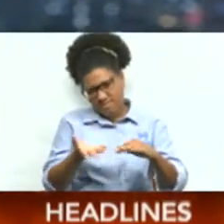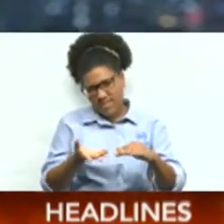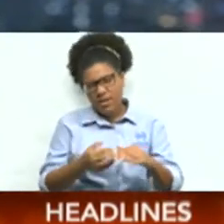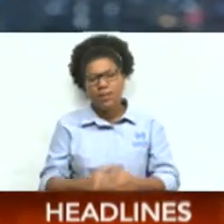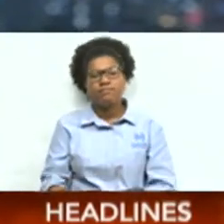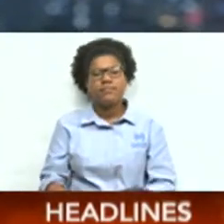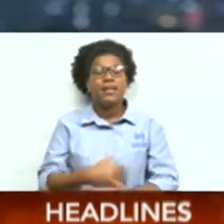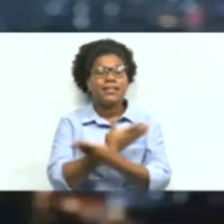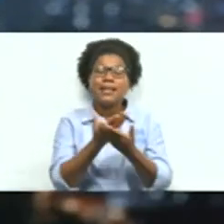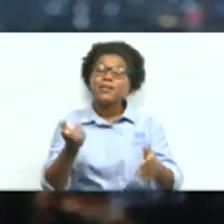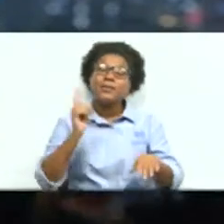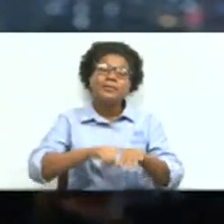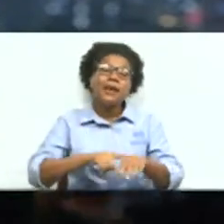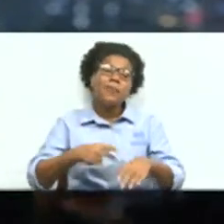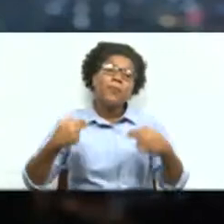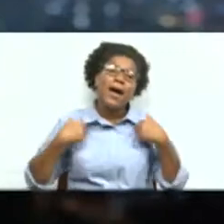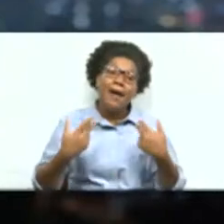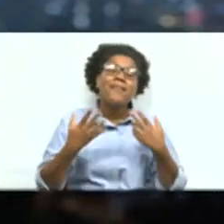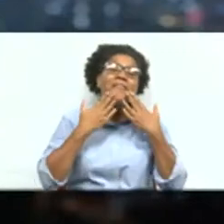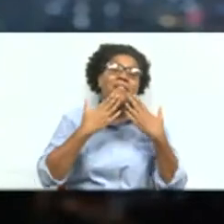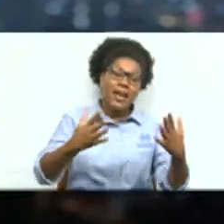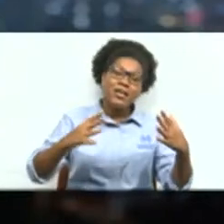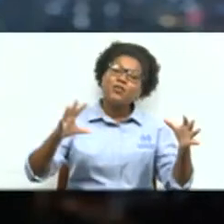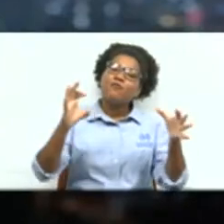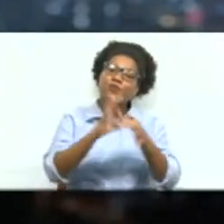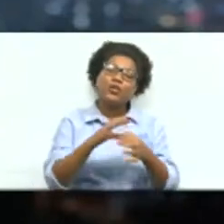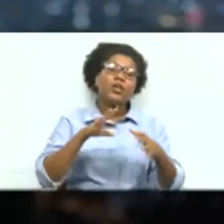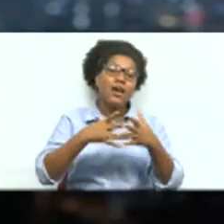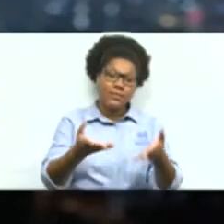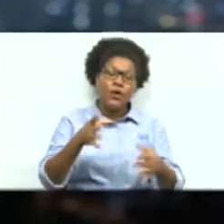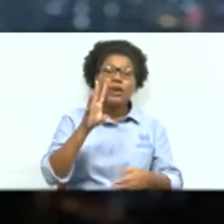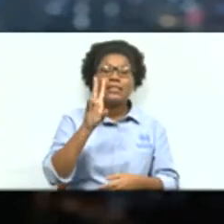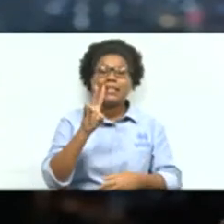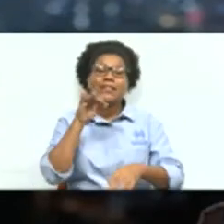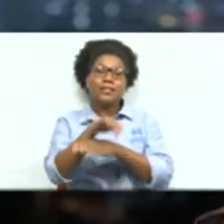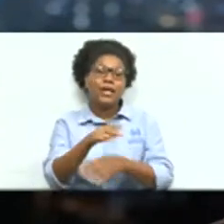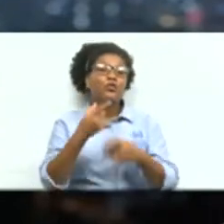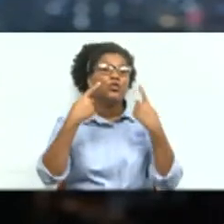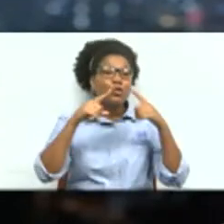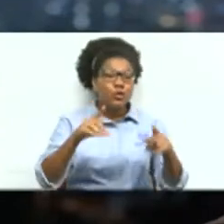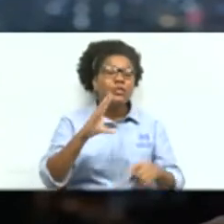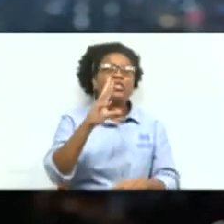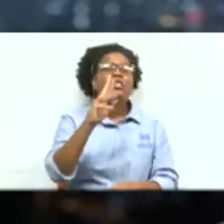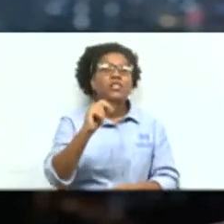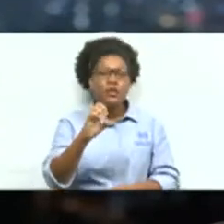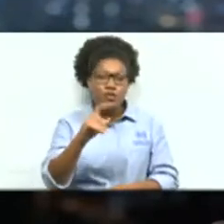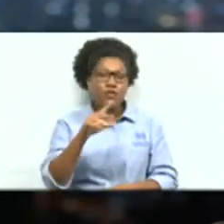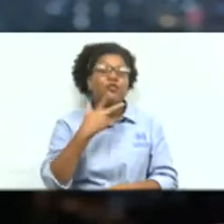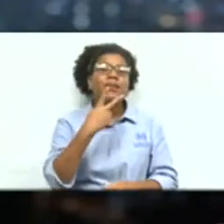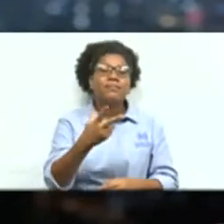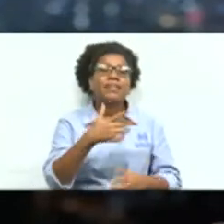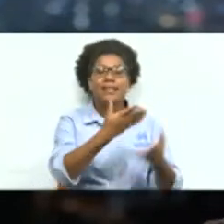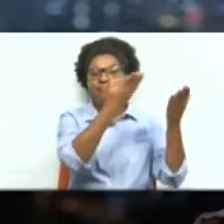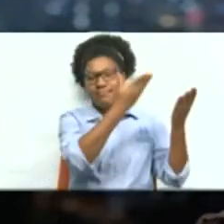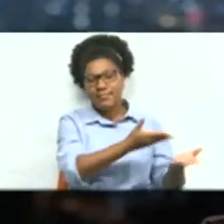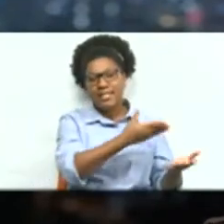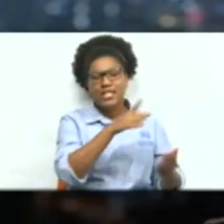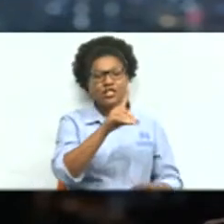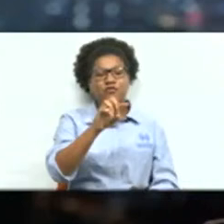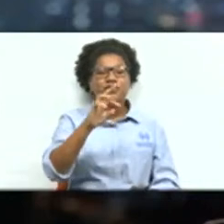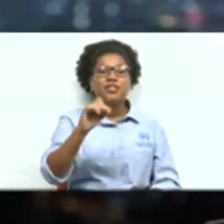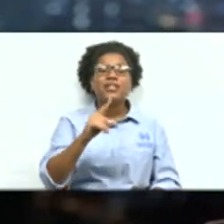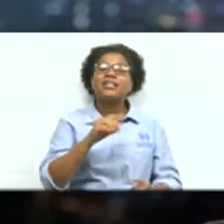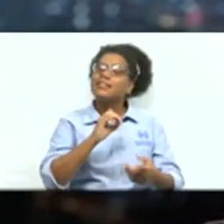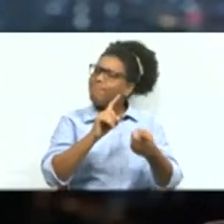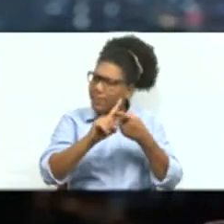That's all the time we have. Thank you so much for joining us for the 7 p.m. news here on CNC3. I'm Doris Polo. As always, on behalf of myself and the rest